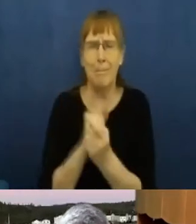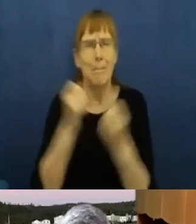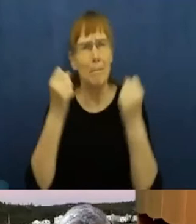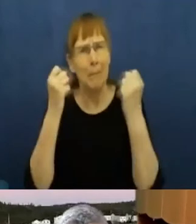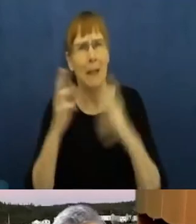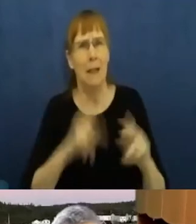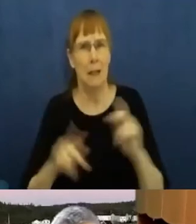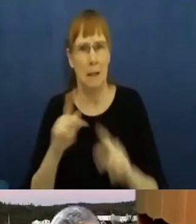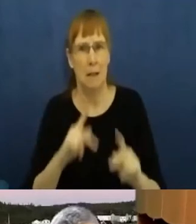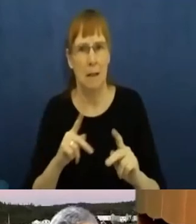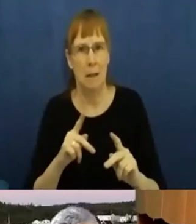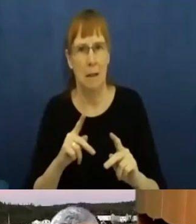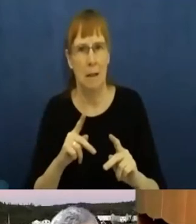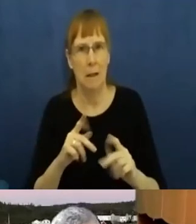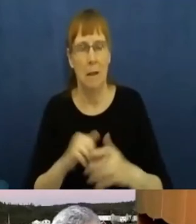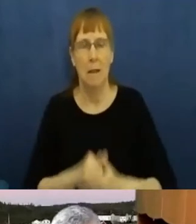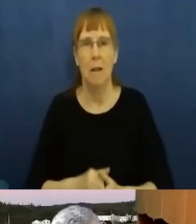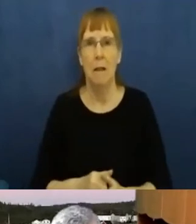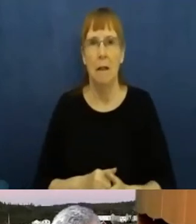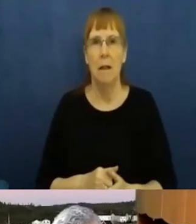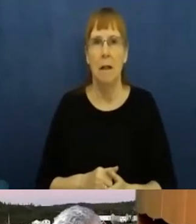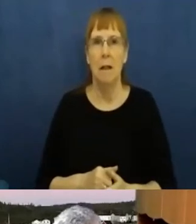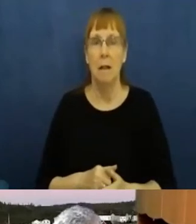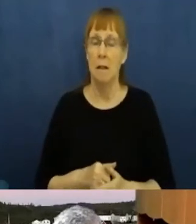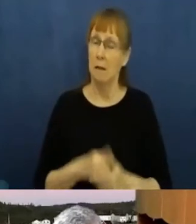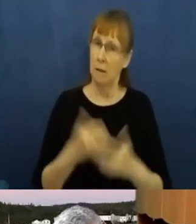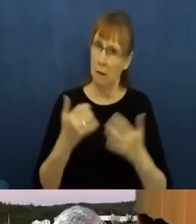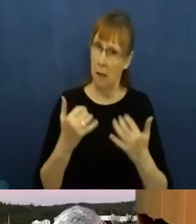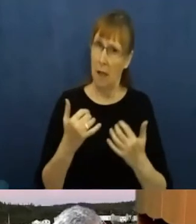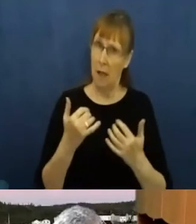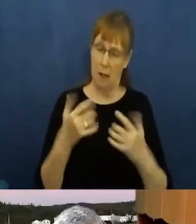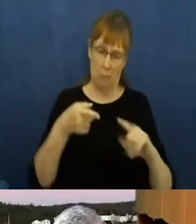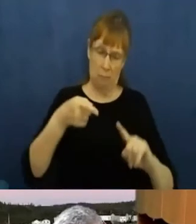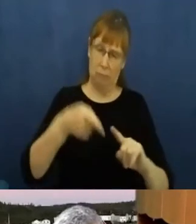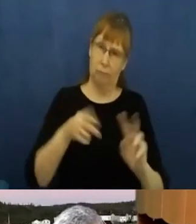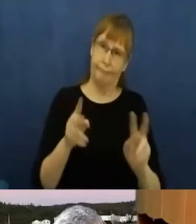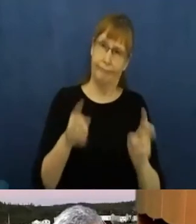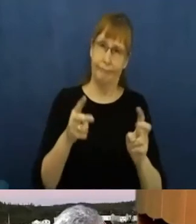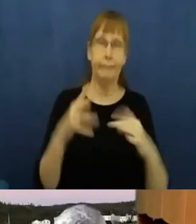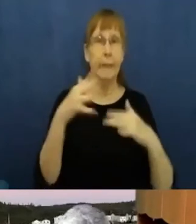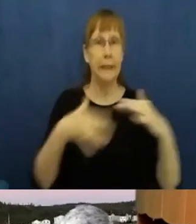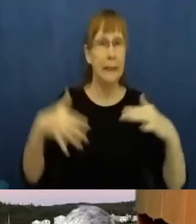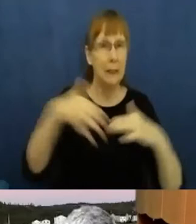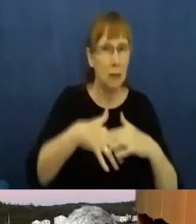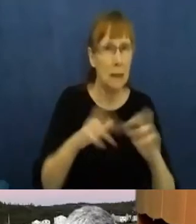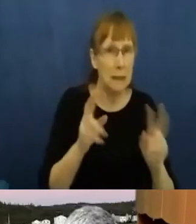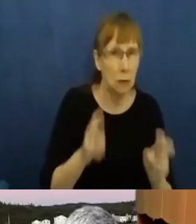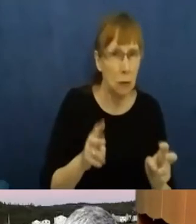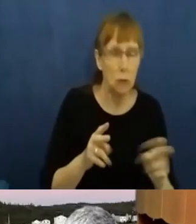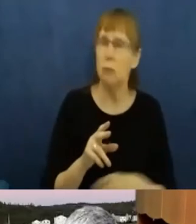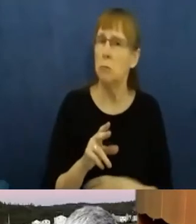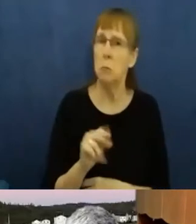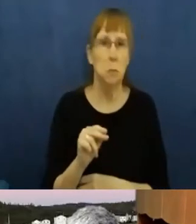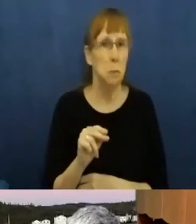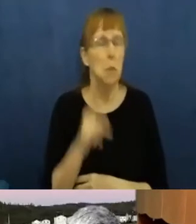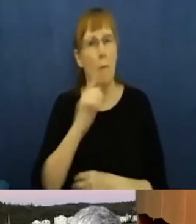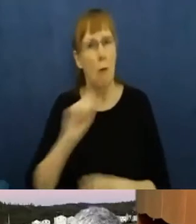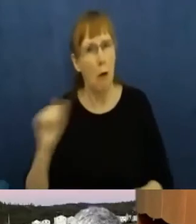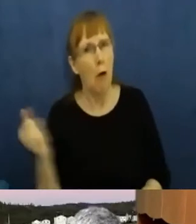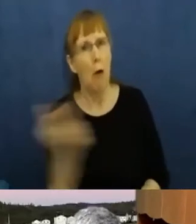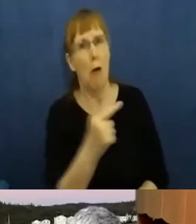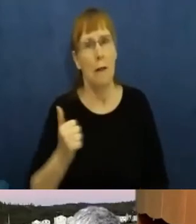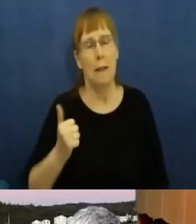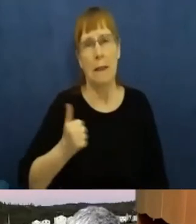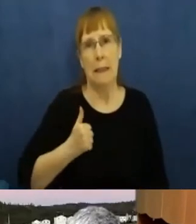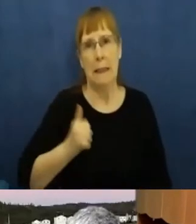is not simply an Indigenous matter or issue. It's an issue for all of us. I start by